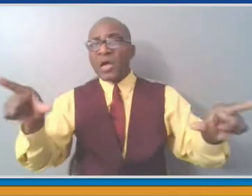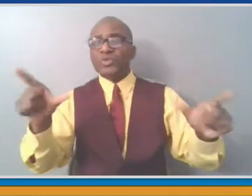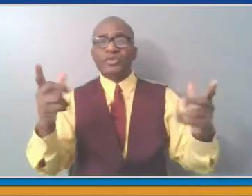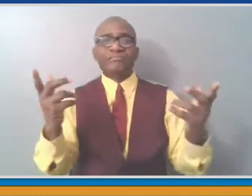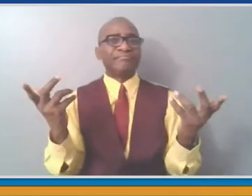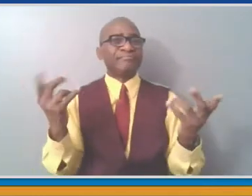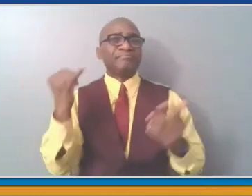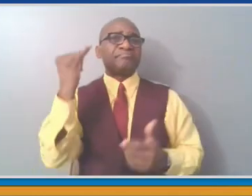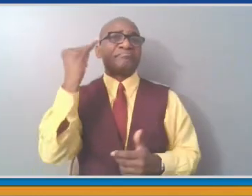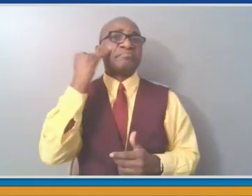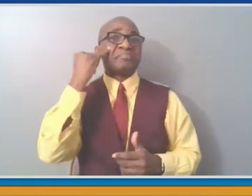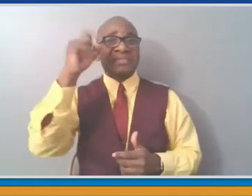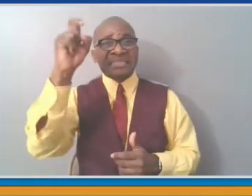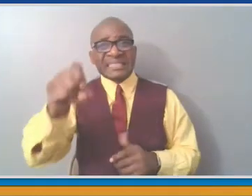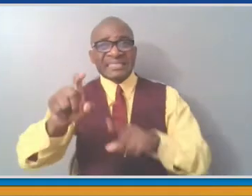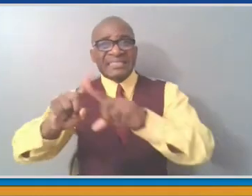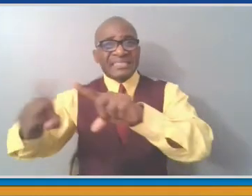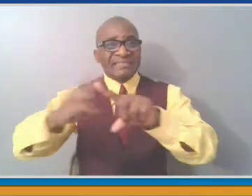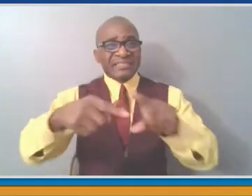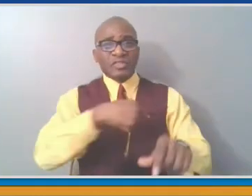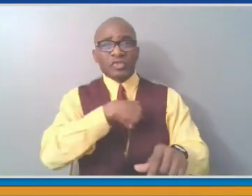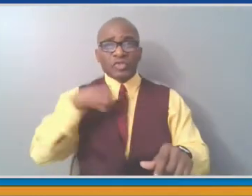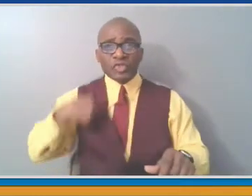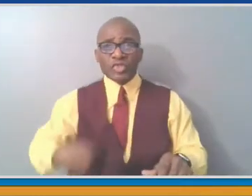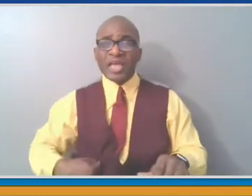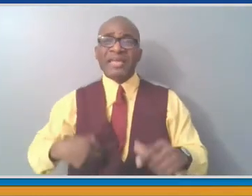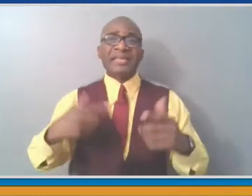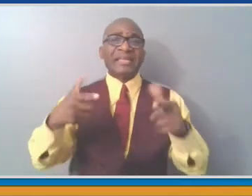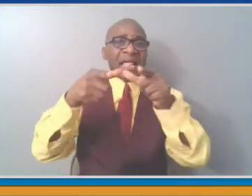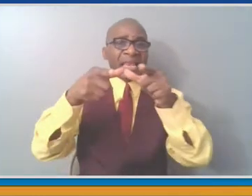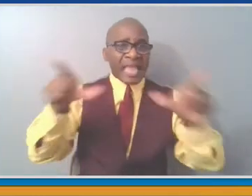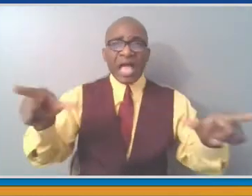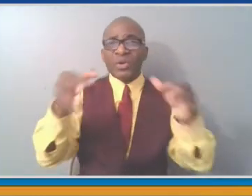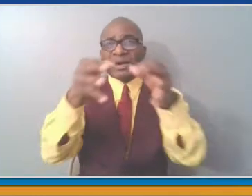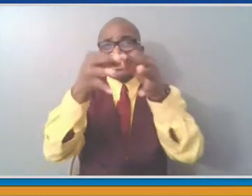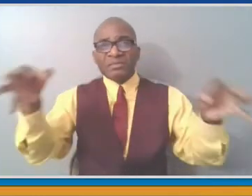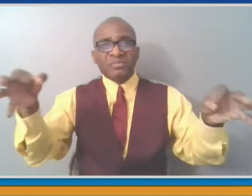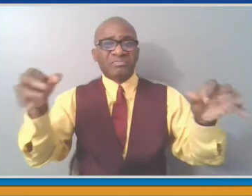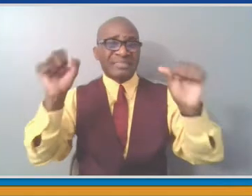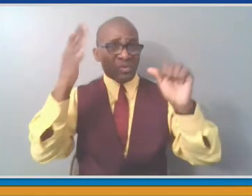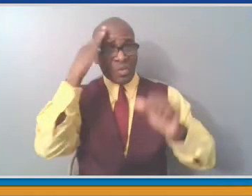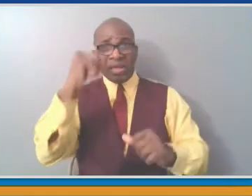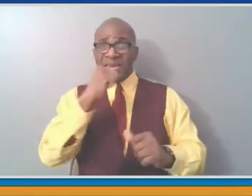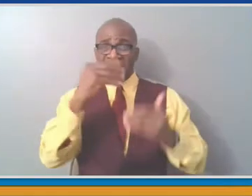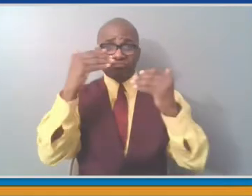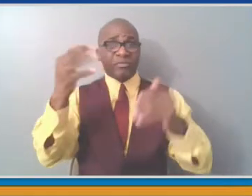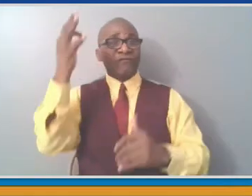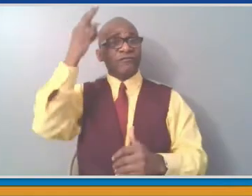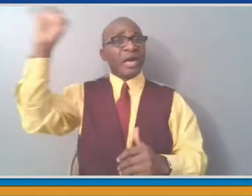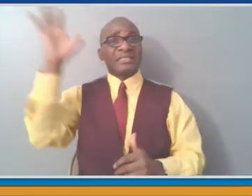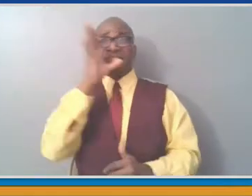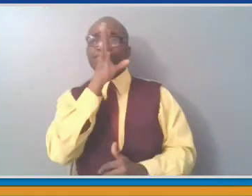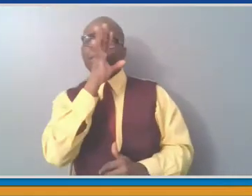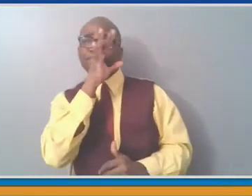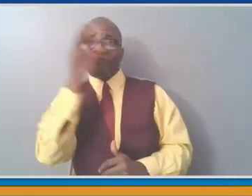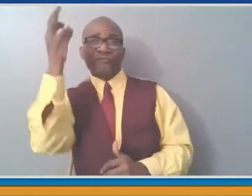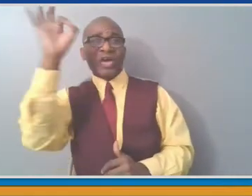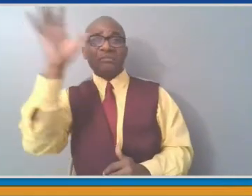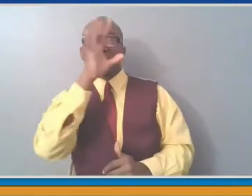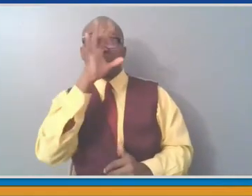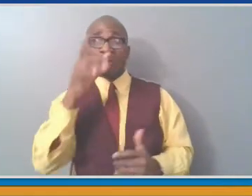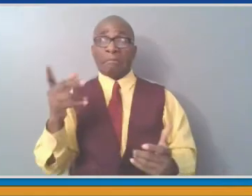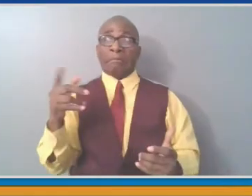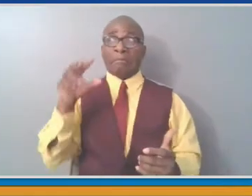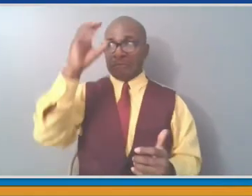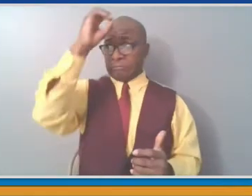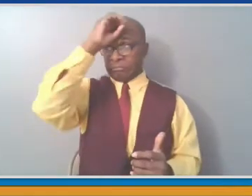that constituency if that makes sense. I don't know how big the French community is here, but we'll do whatever we